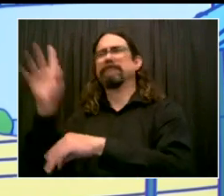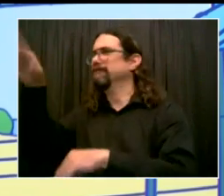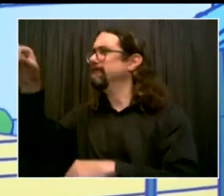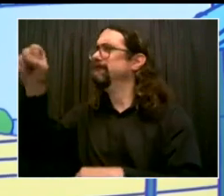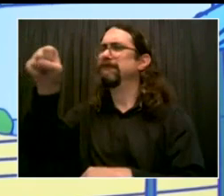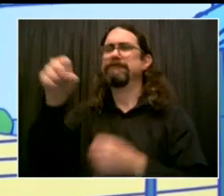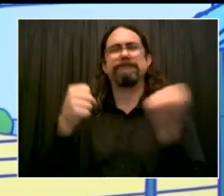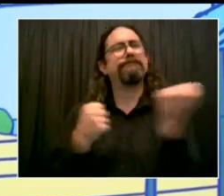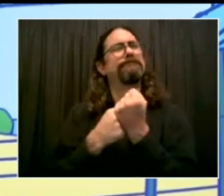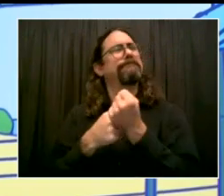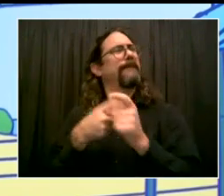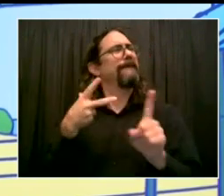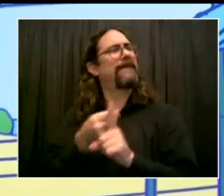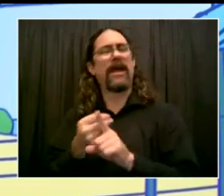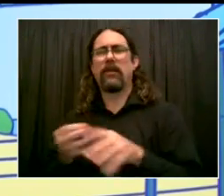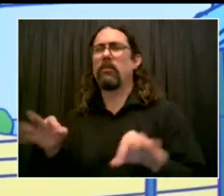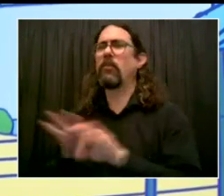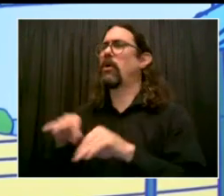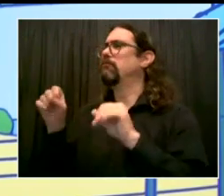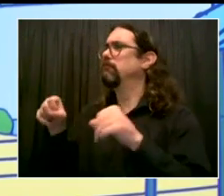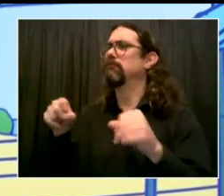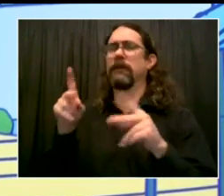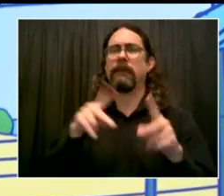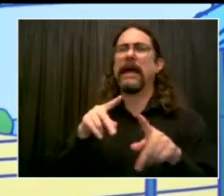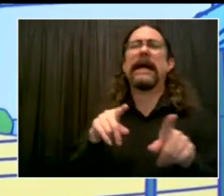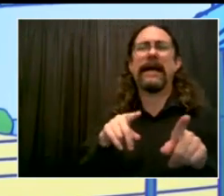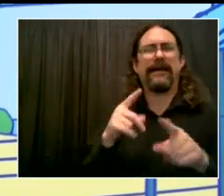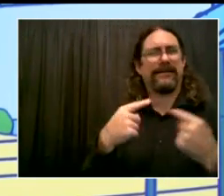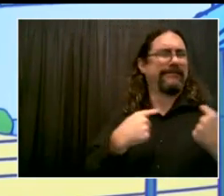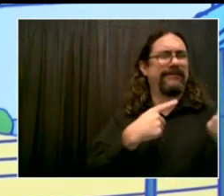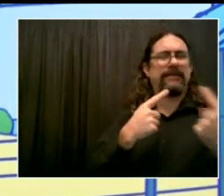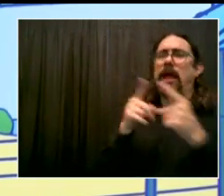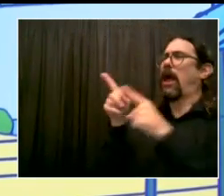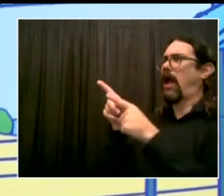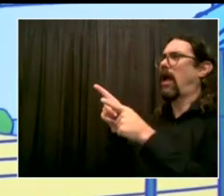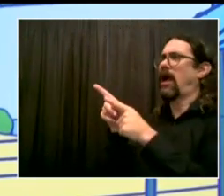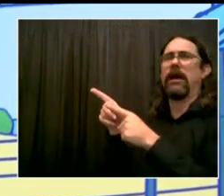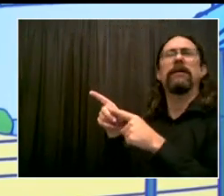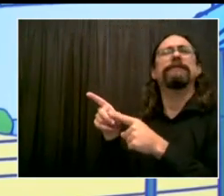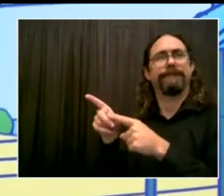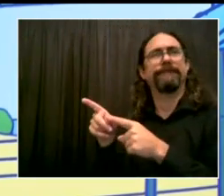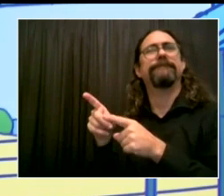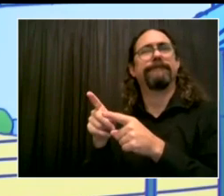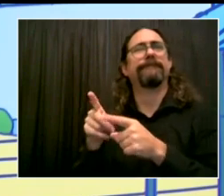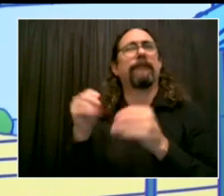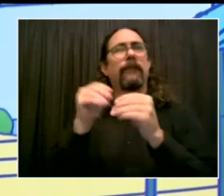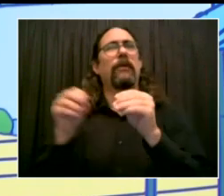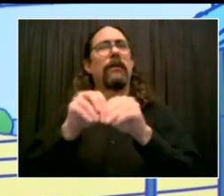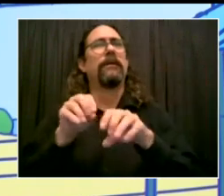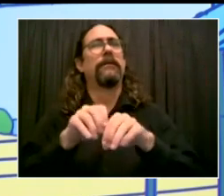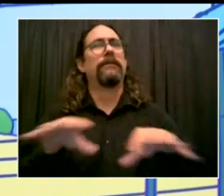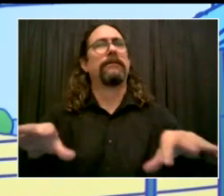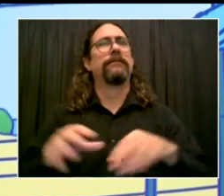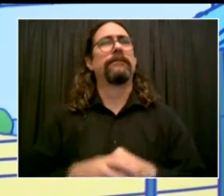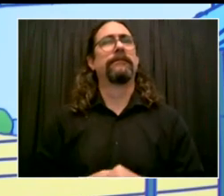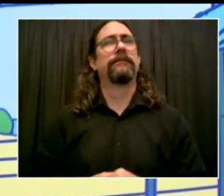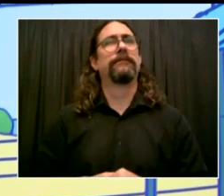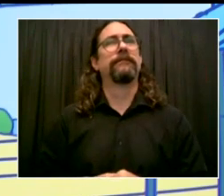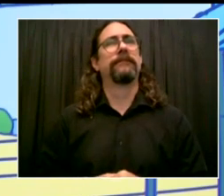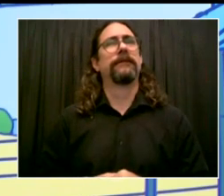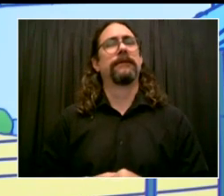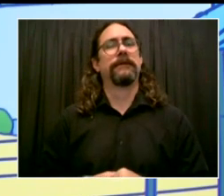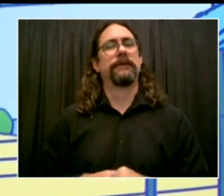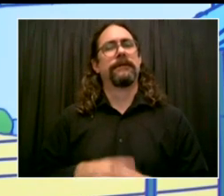So you're a public servant in many, many ways, and I really want to thank you for being a part of this today. All right, everybody,